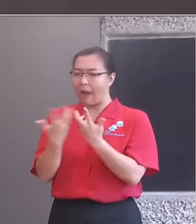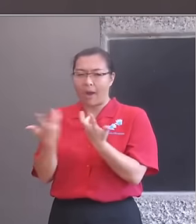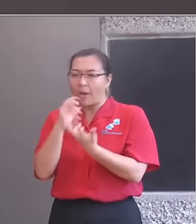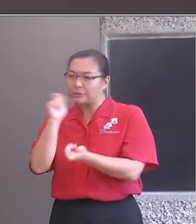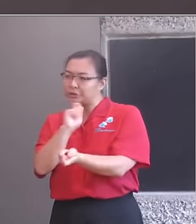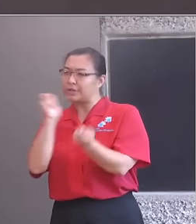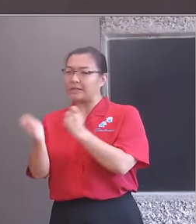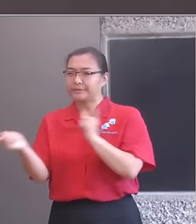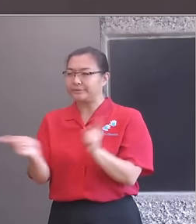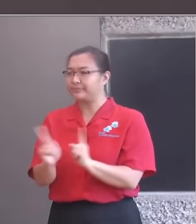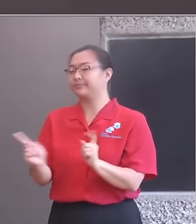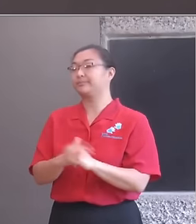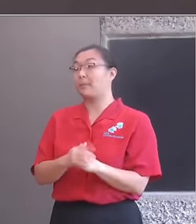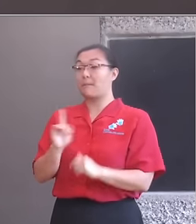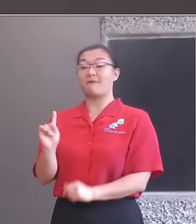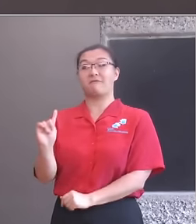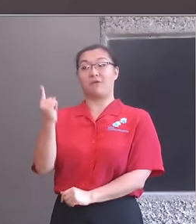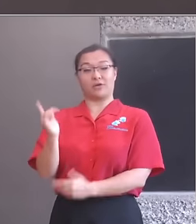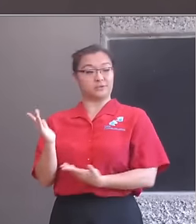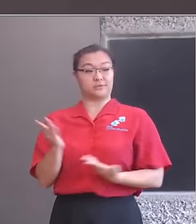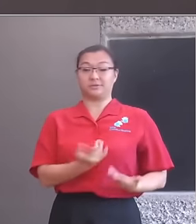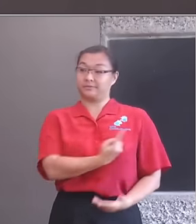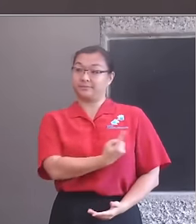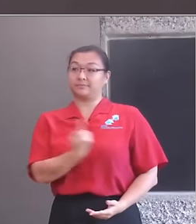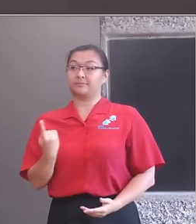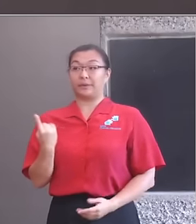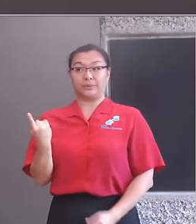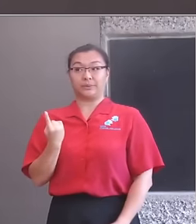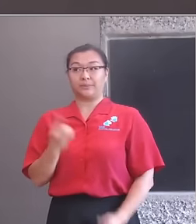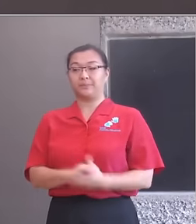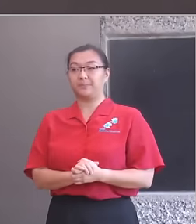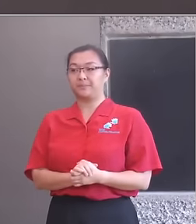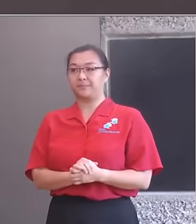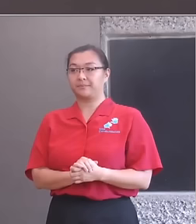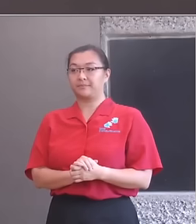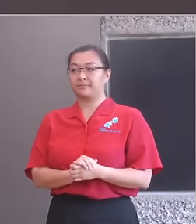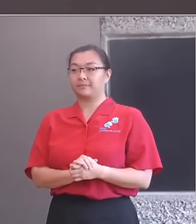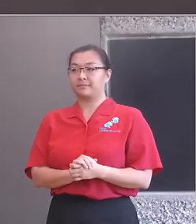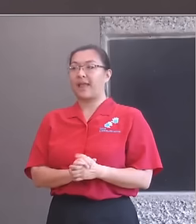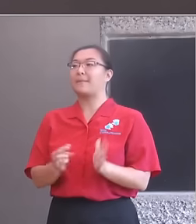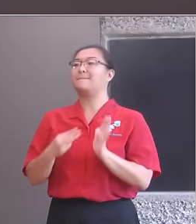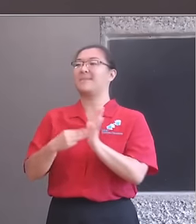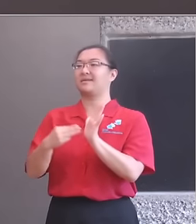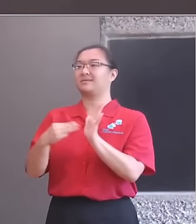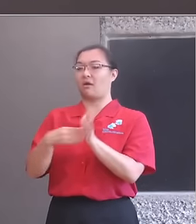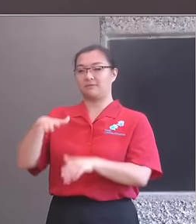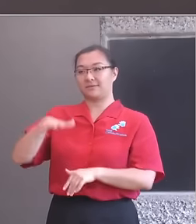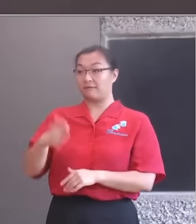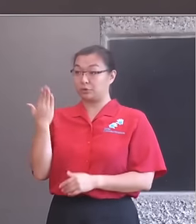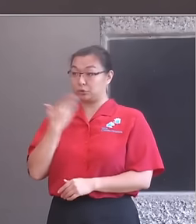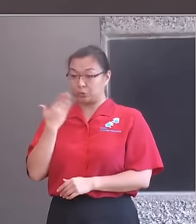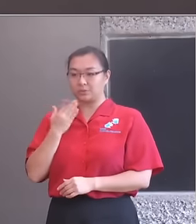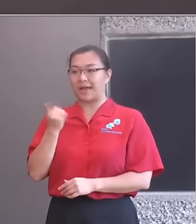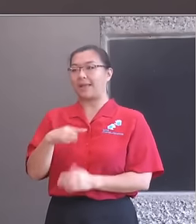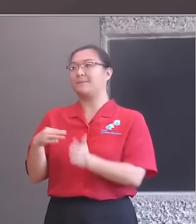all work together. But first, I'm really very pleased that we're going to hear from the Minister of State for Schools, Nick Gibb, and the Minister of State for